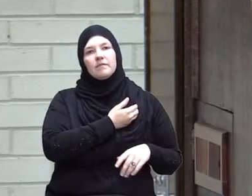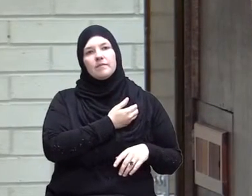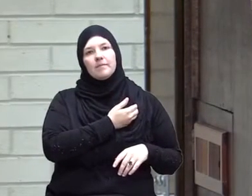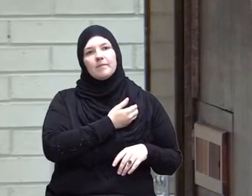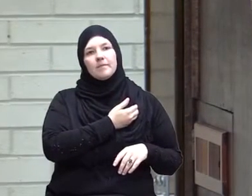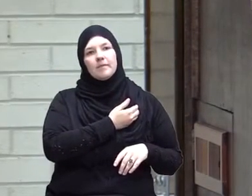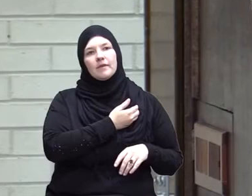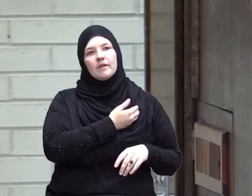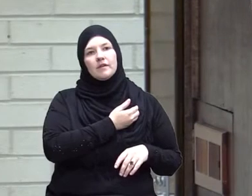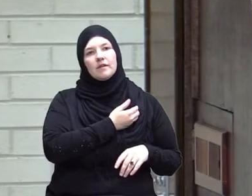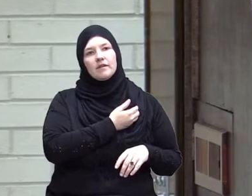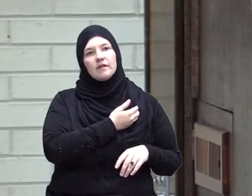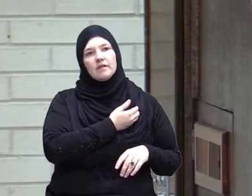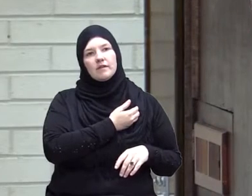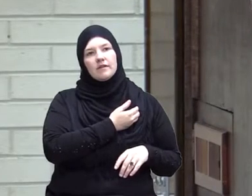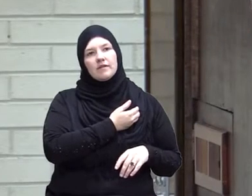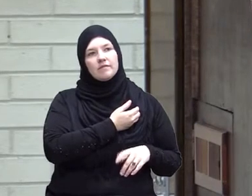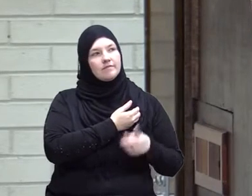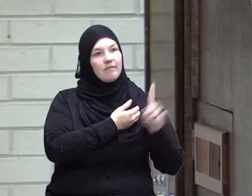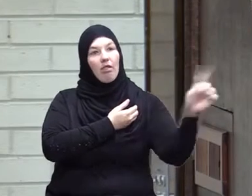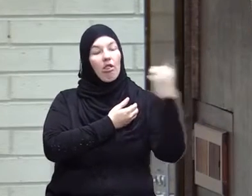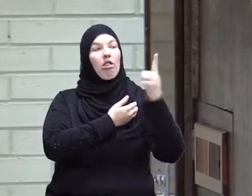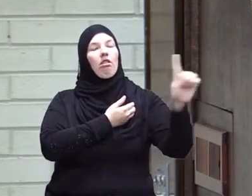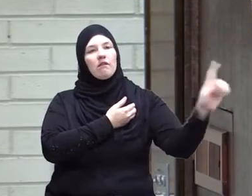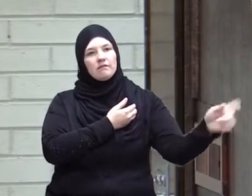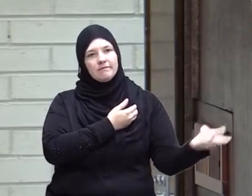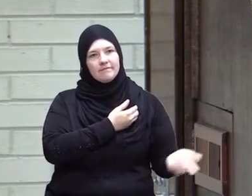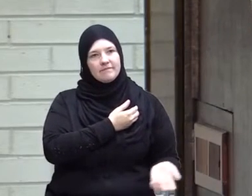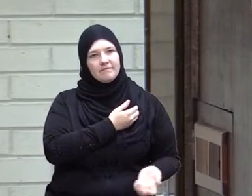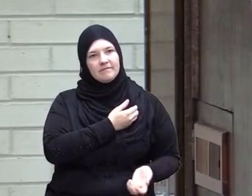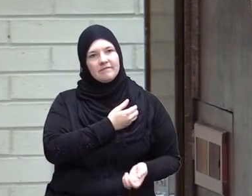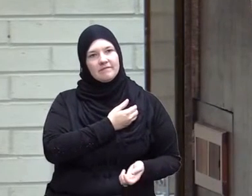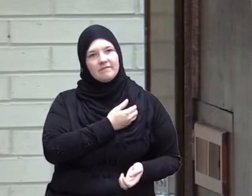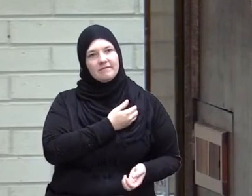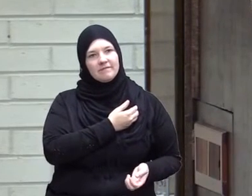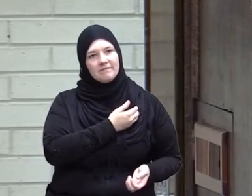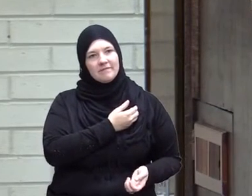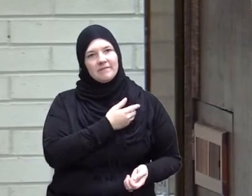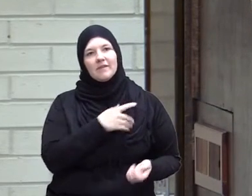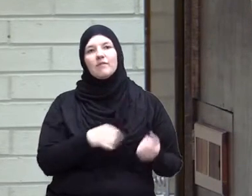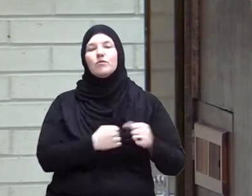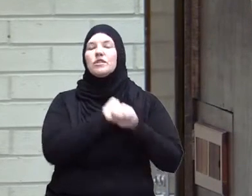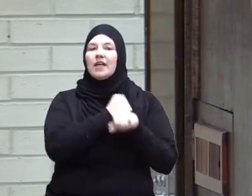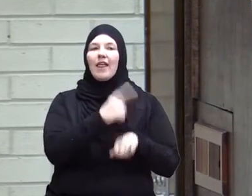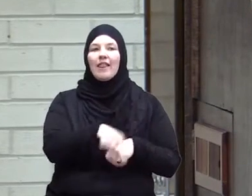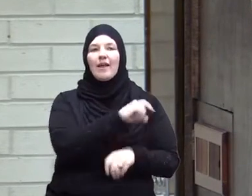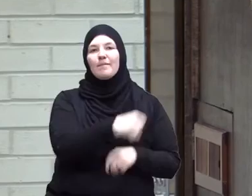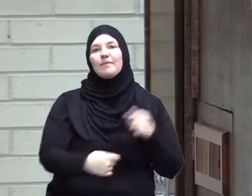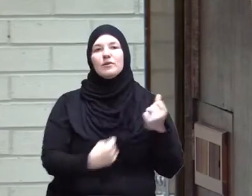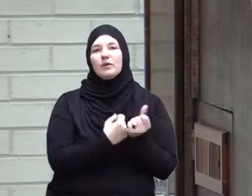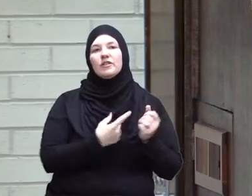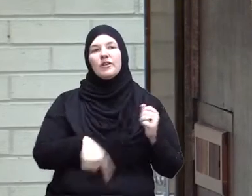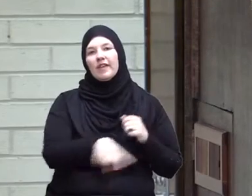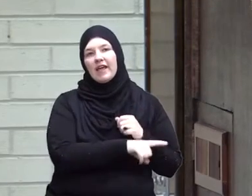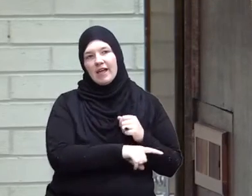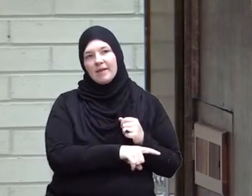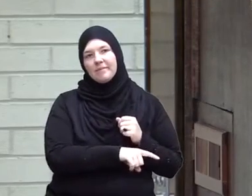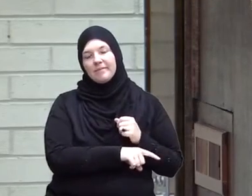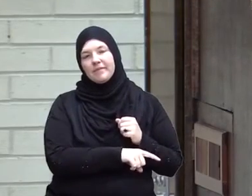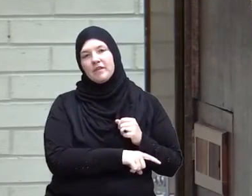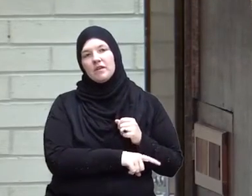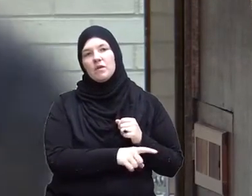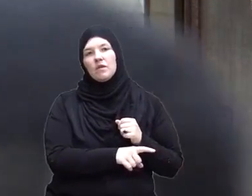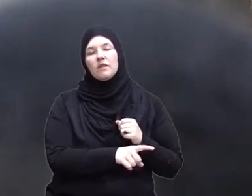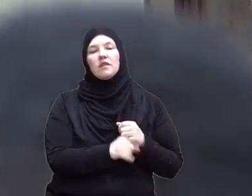Allah so when we do not protect them and sponsor them what happens is they go back